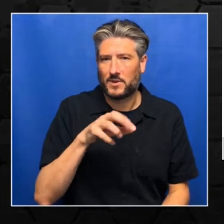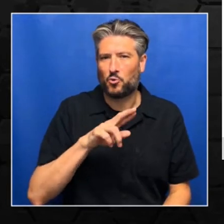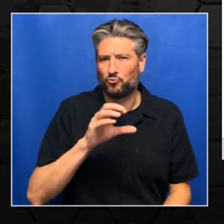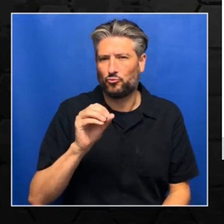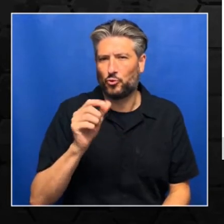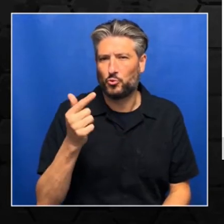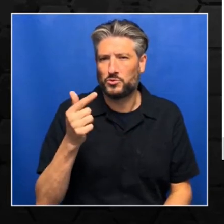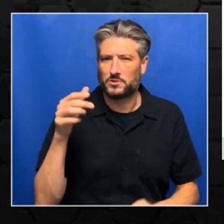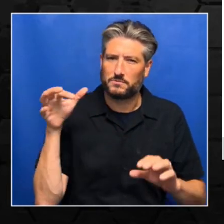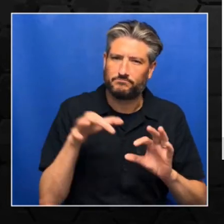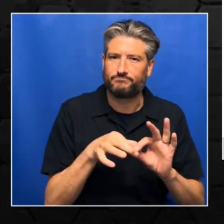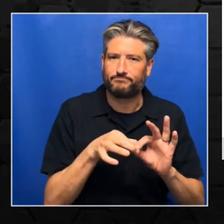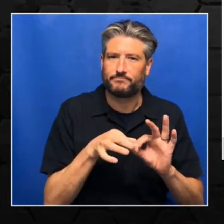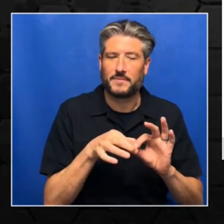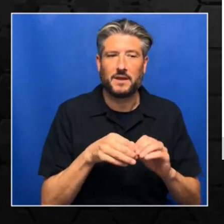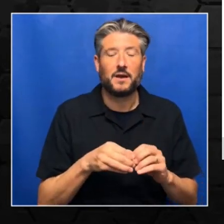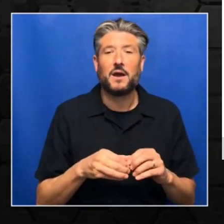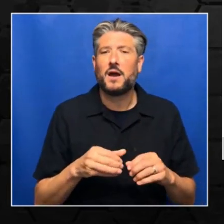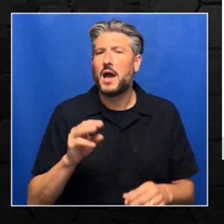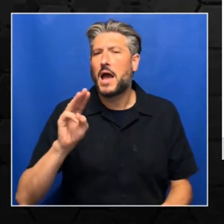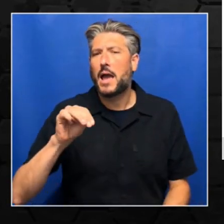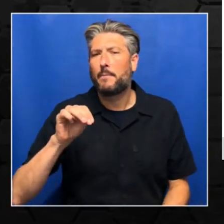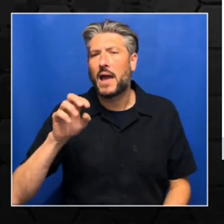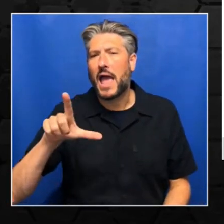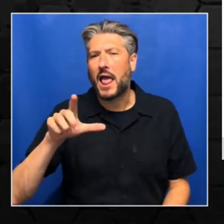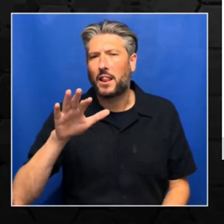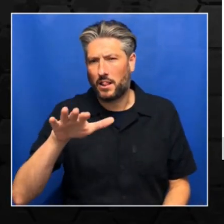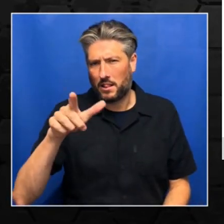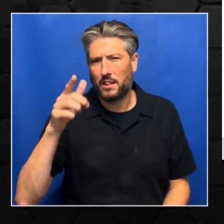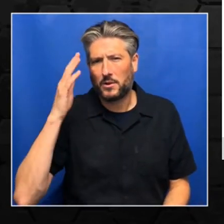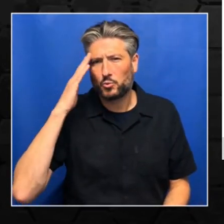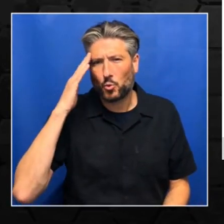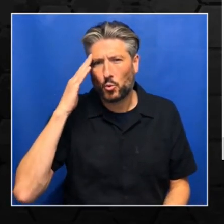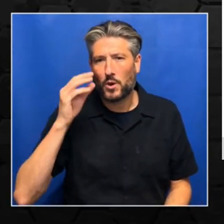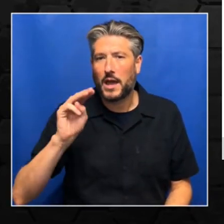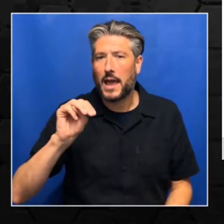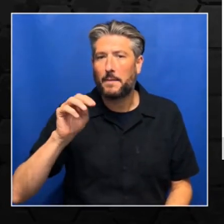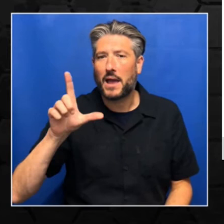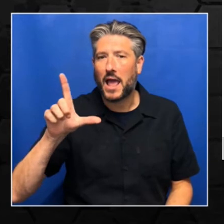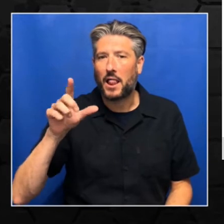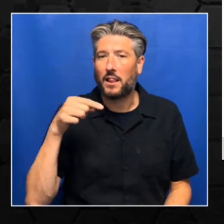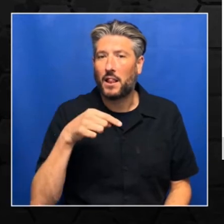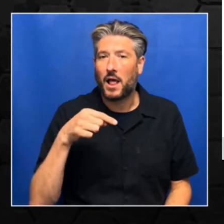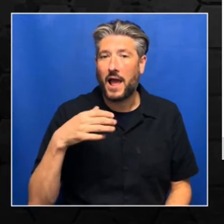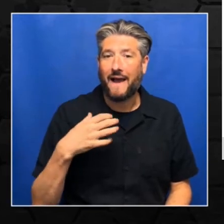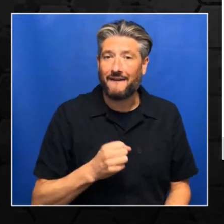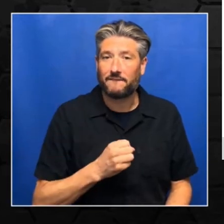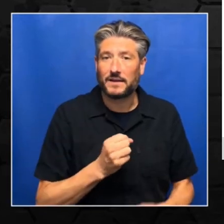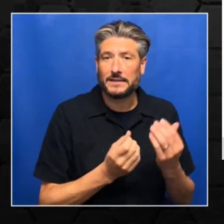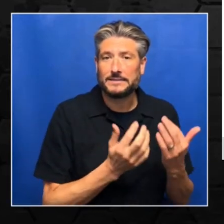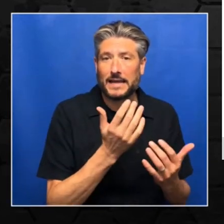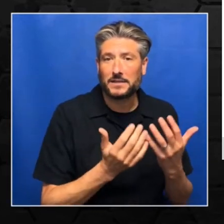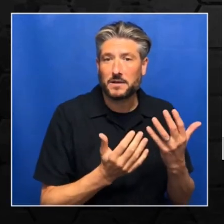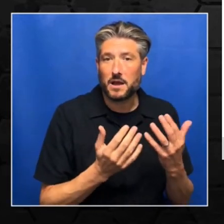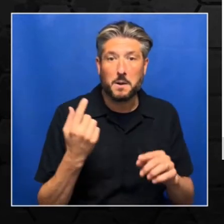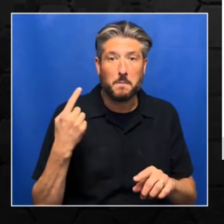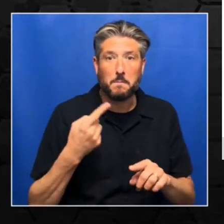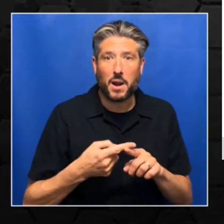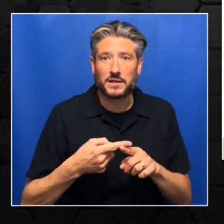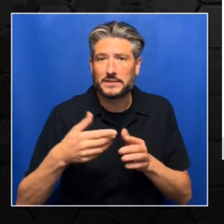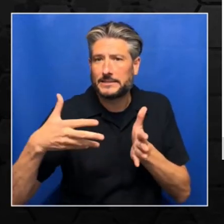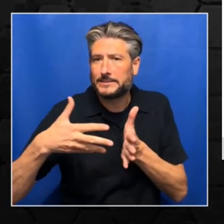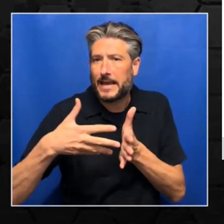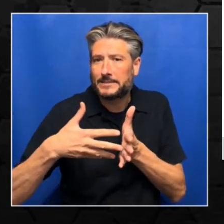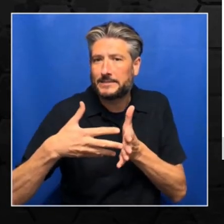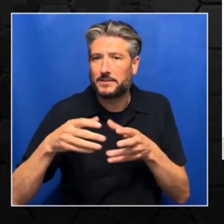in machine learning, you must be knowing that there is train data set and test data set. That train data set is used for training